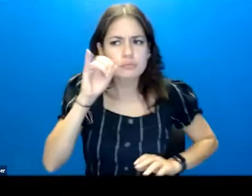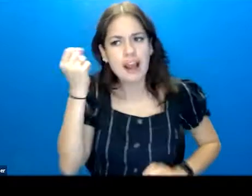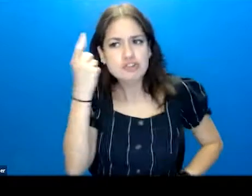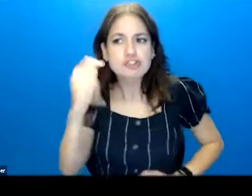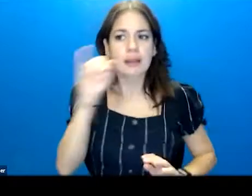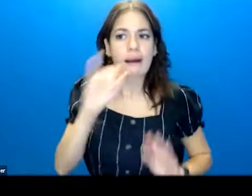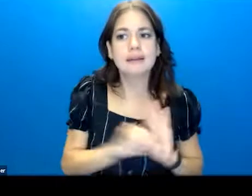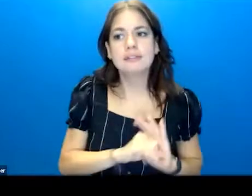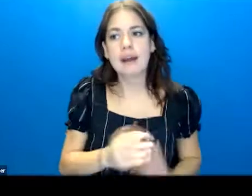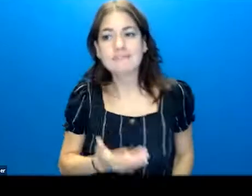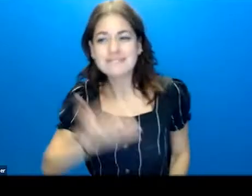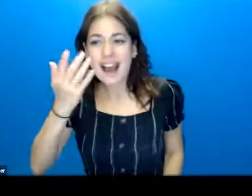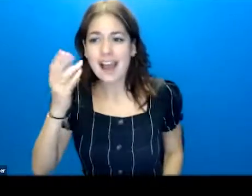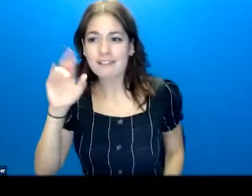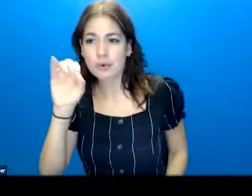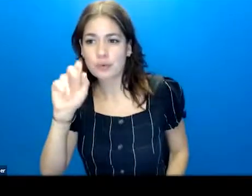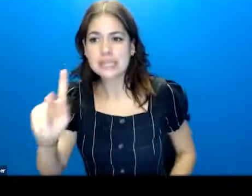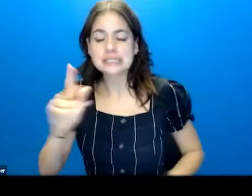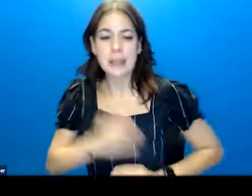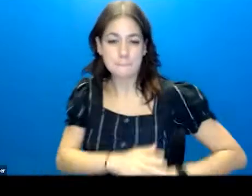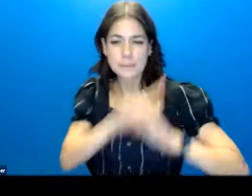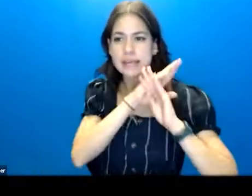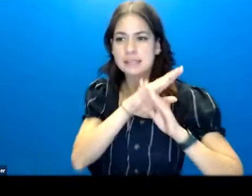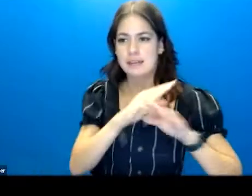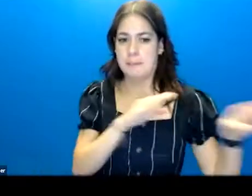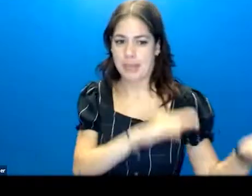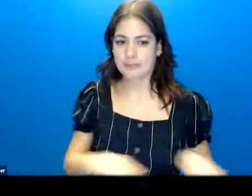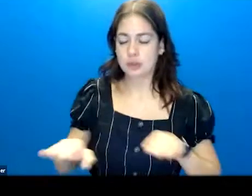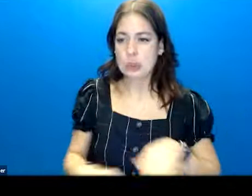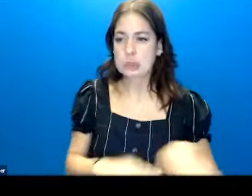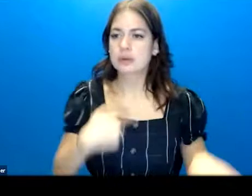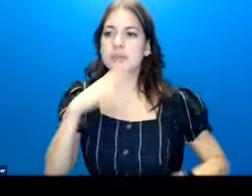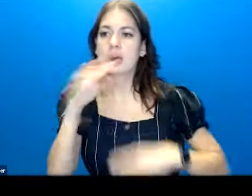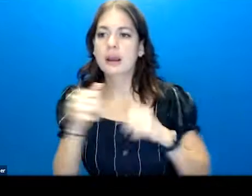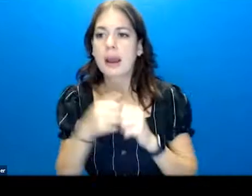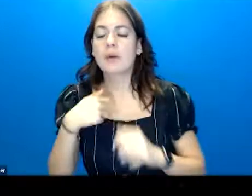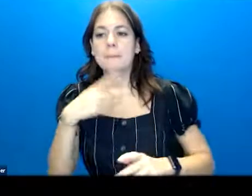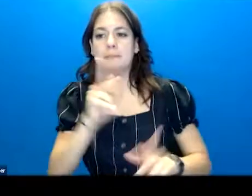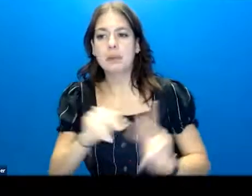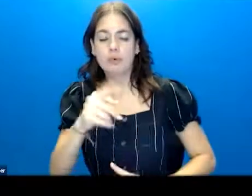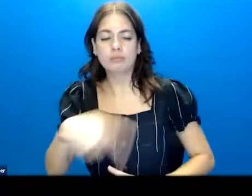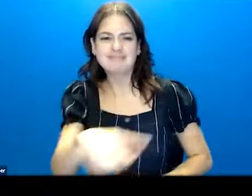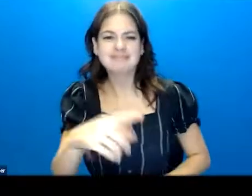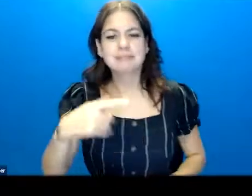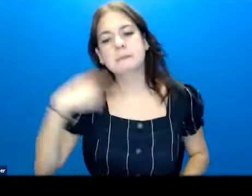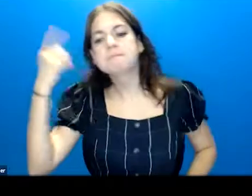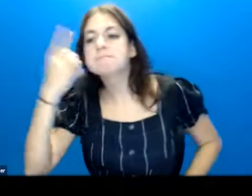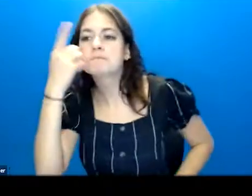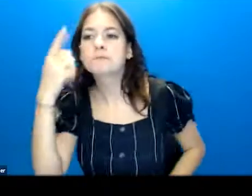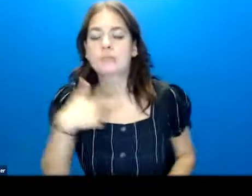five risks and five protective factors when we're talking about individuals who have suicide ideation and behavior.